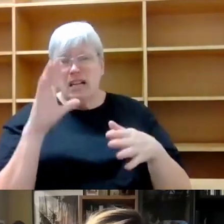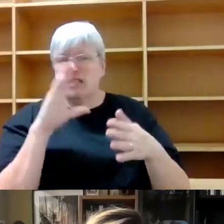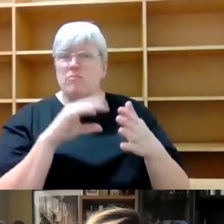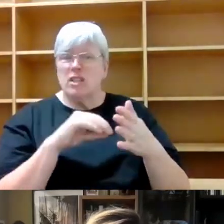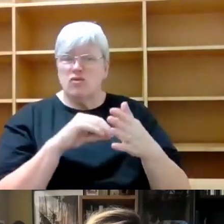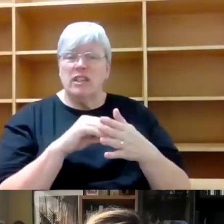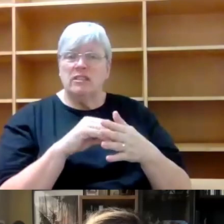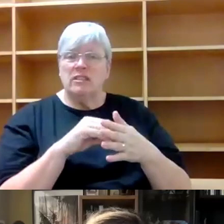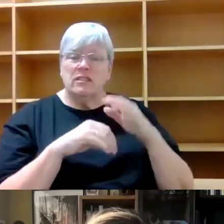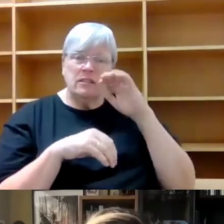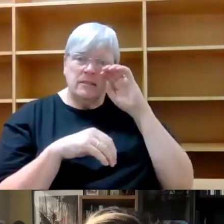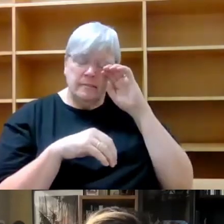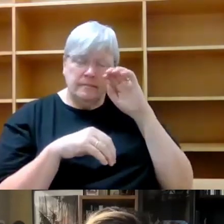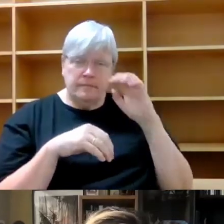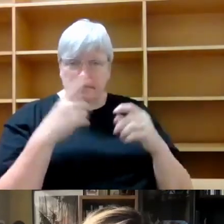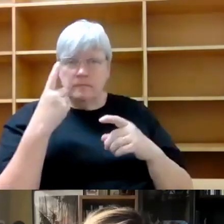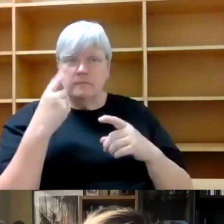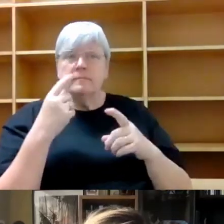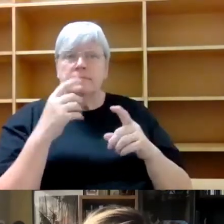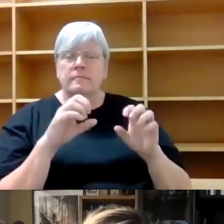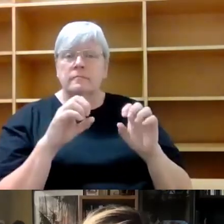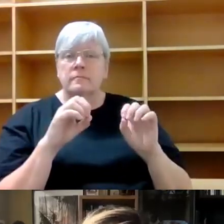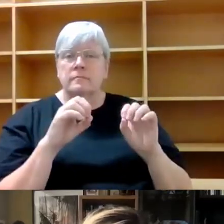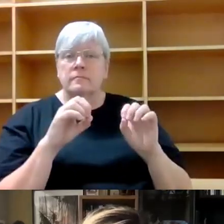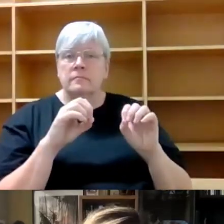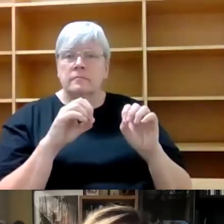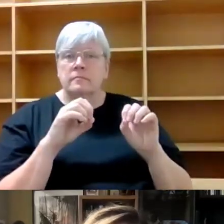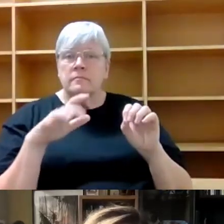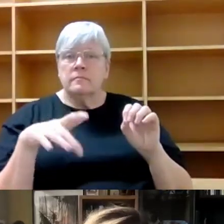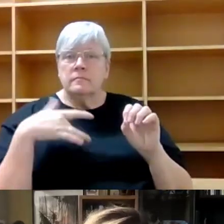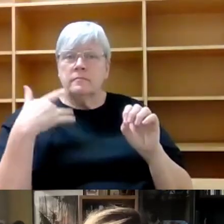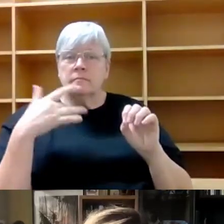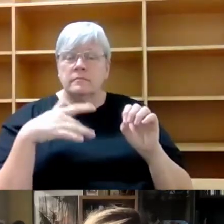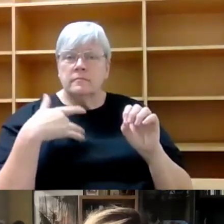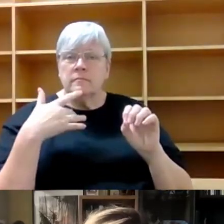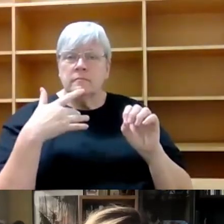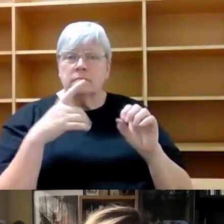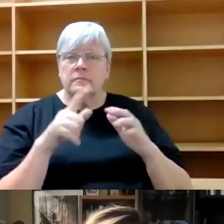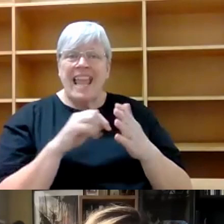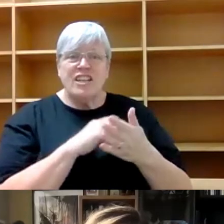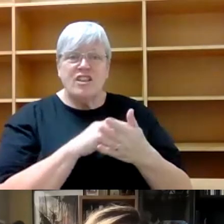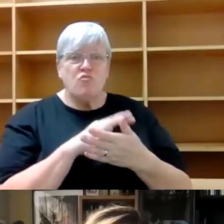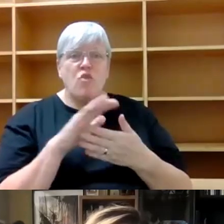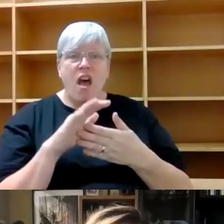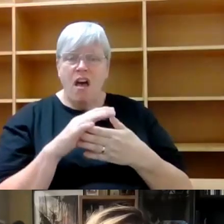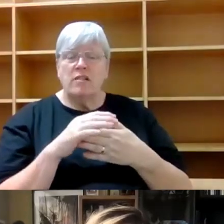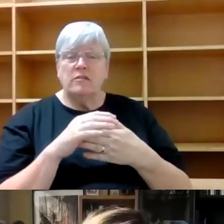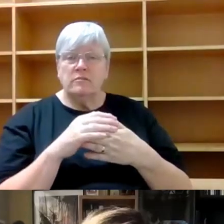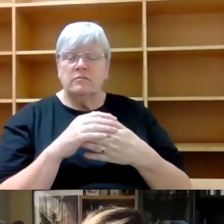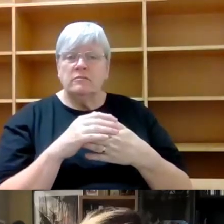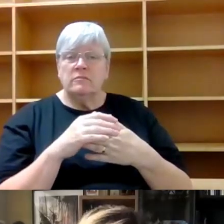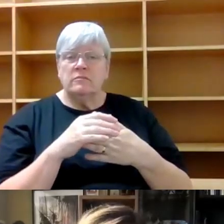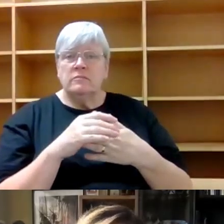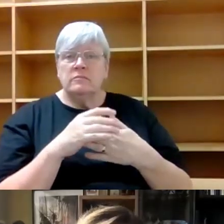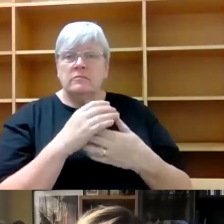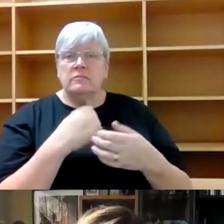I was able to, so I live in the centre of Edinburgh and I got